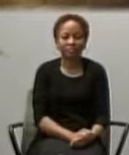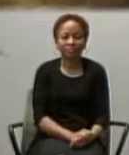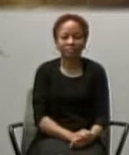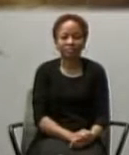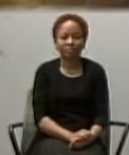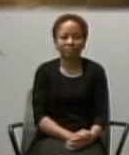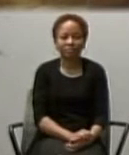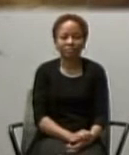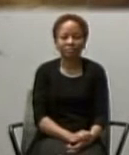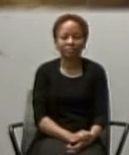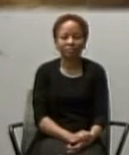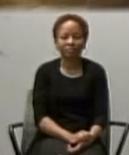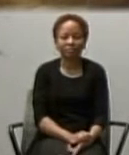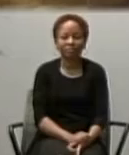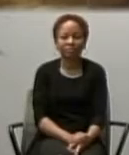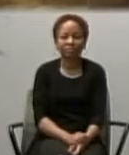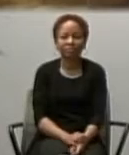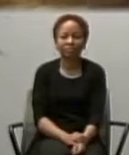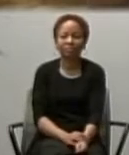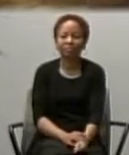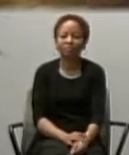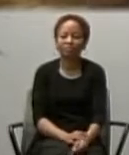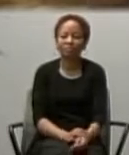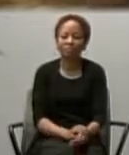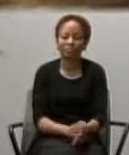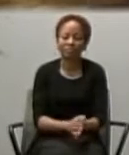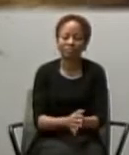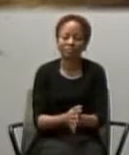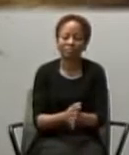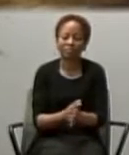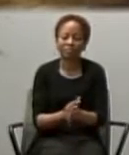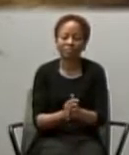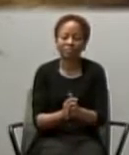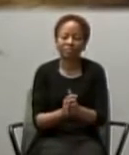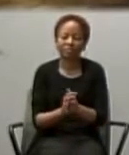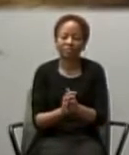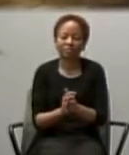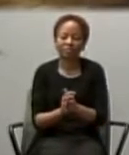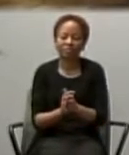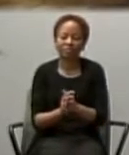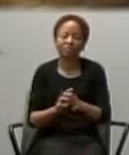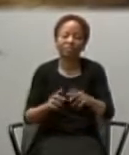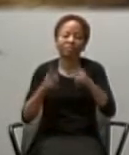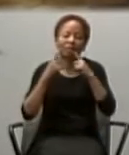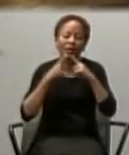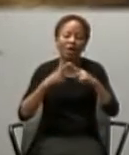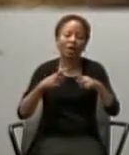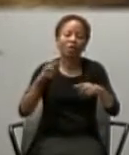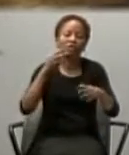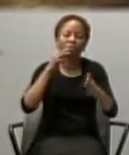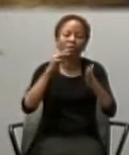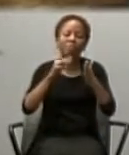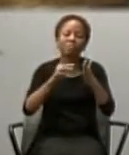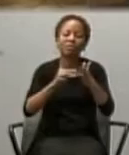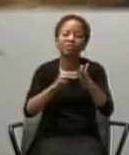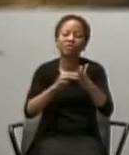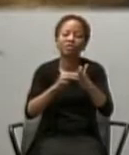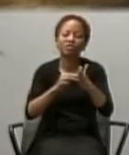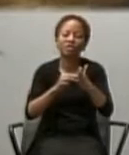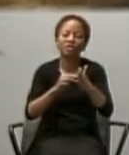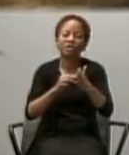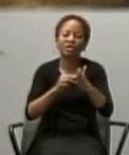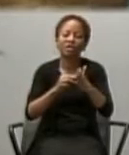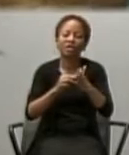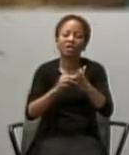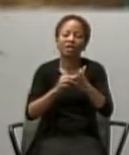Sacred scripture, expresses, the essence, of the gospel message, in so many different ways. God so loved the